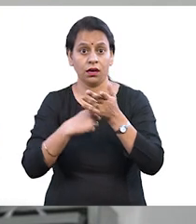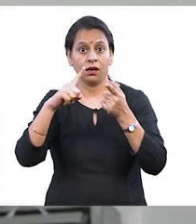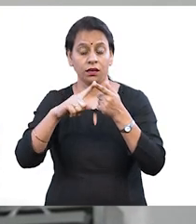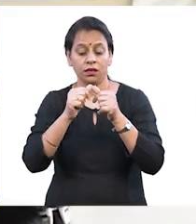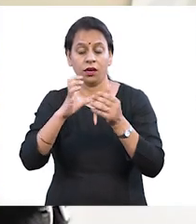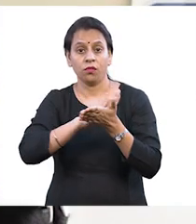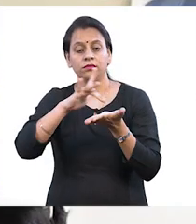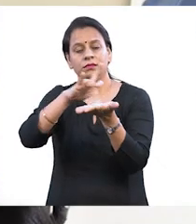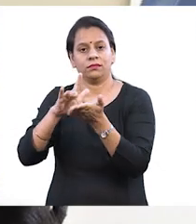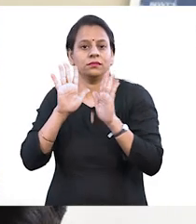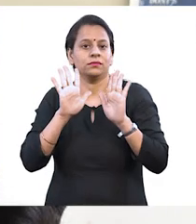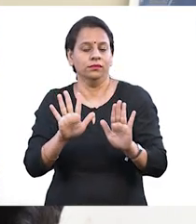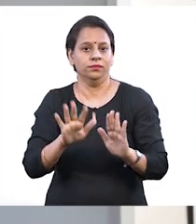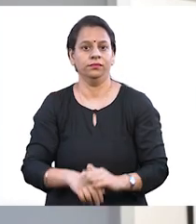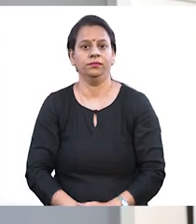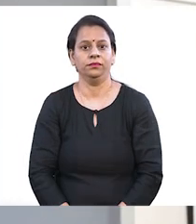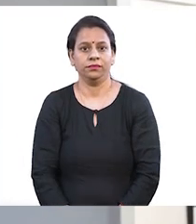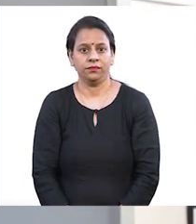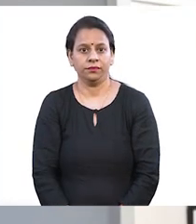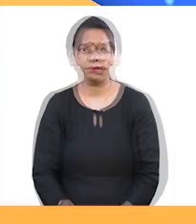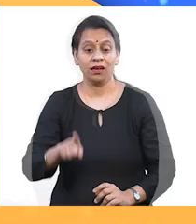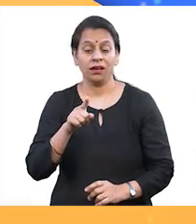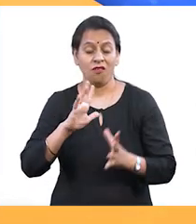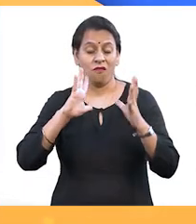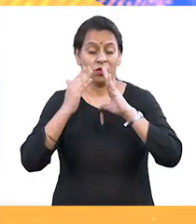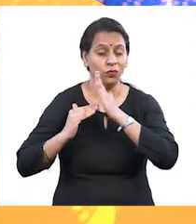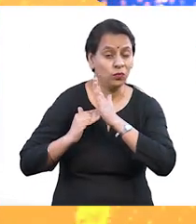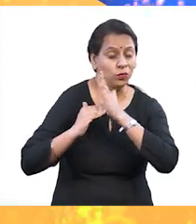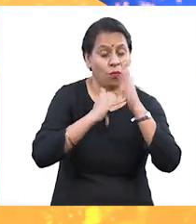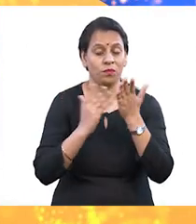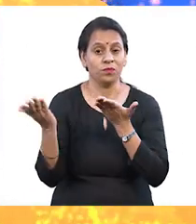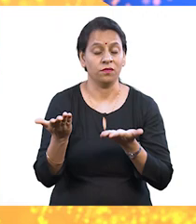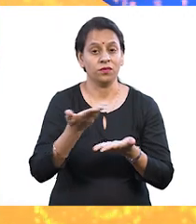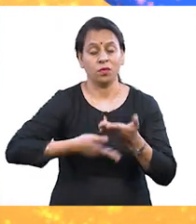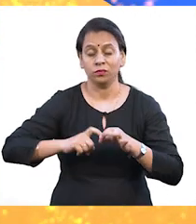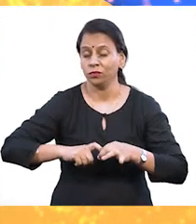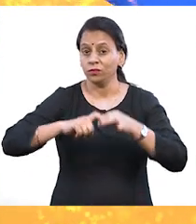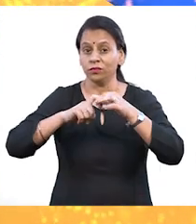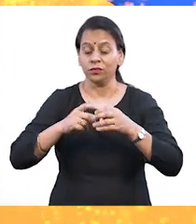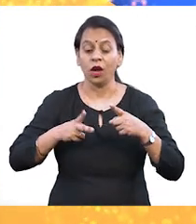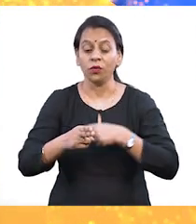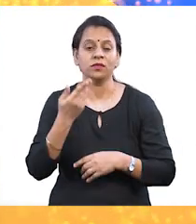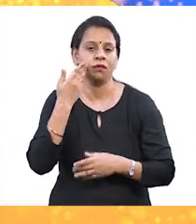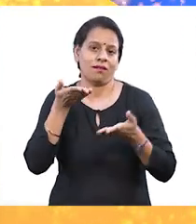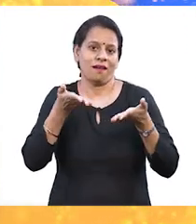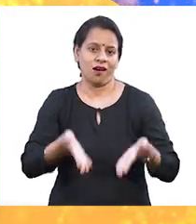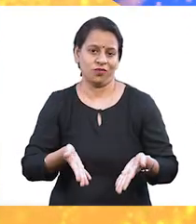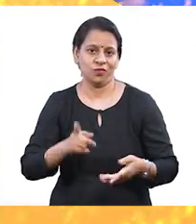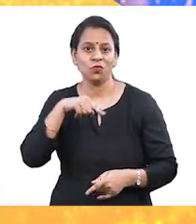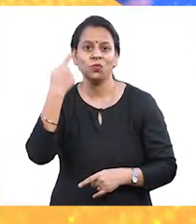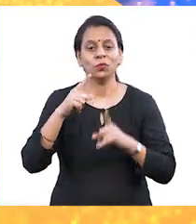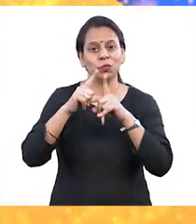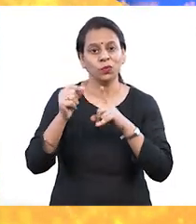clinical and two outreach centers. This world-class center is being inaugurated today by